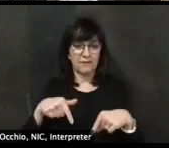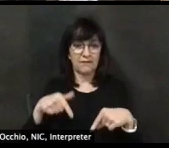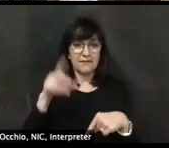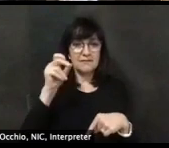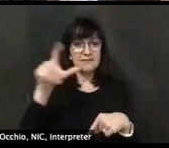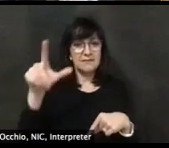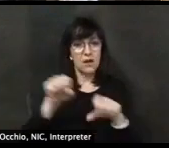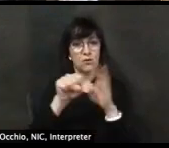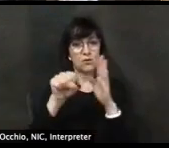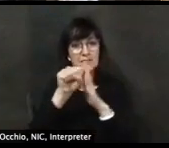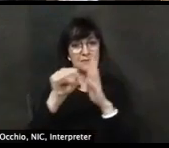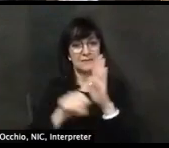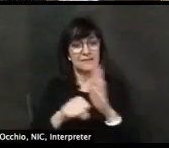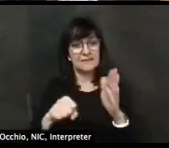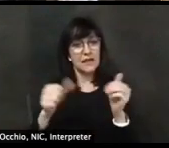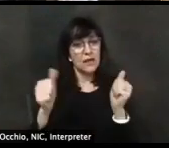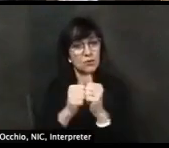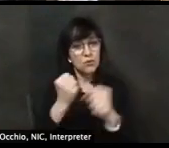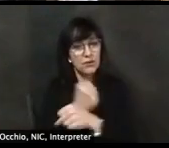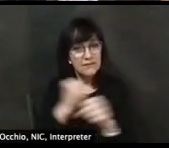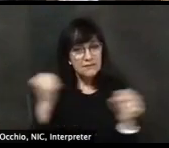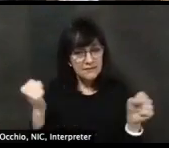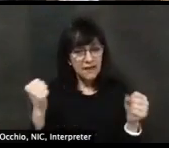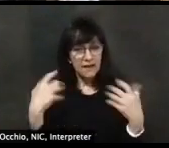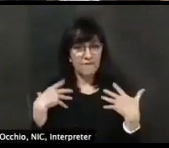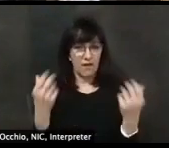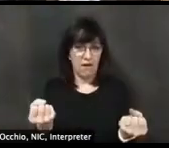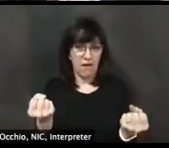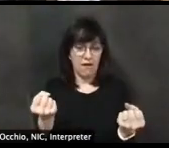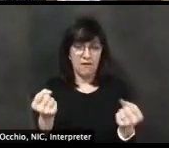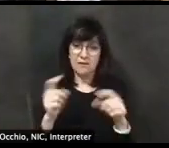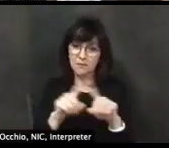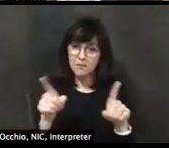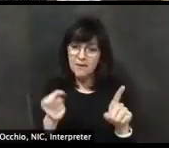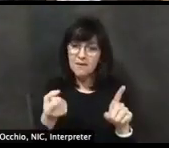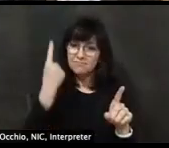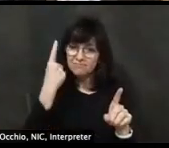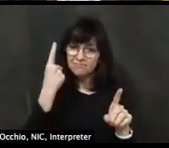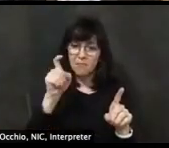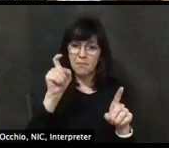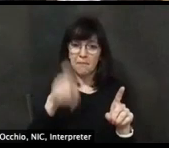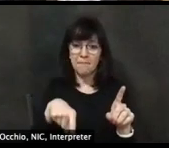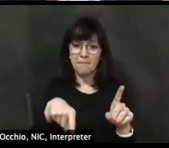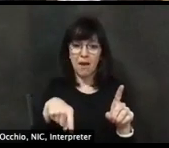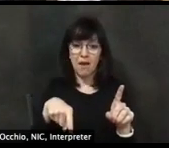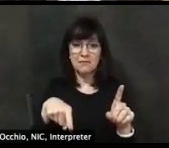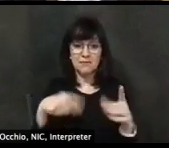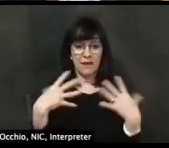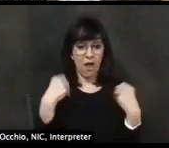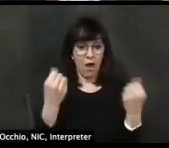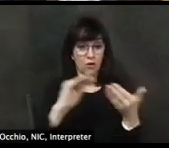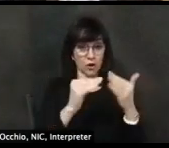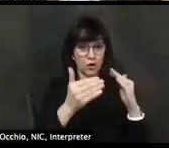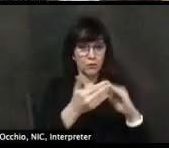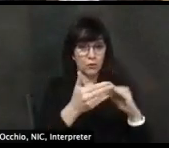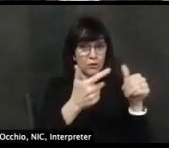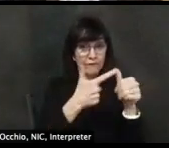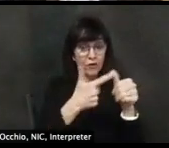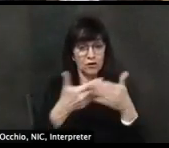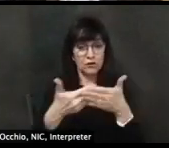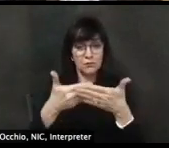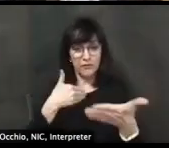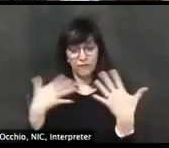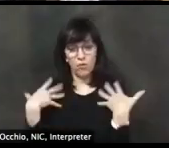times, really, in order to have a healthy economy, we have to have a healthy community again. But as we look forward to the plan and